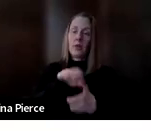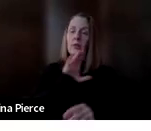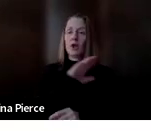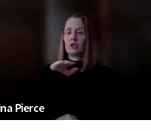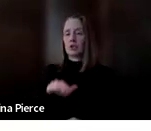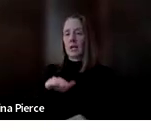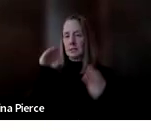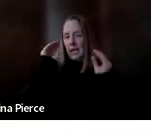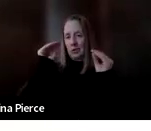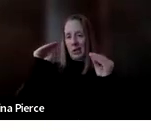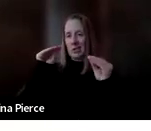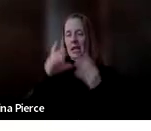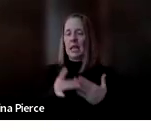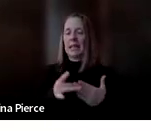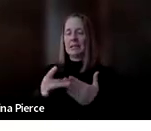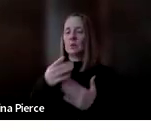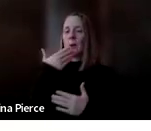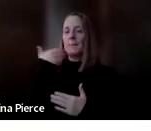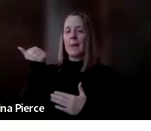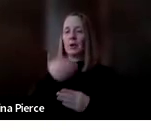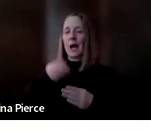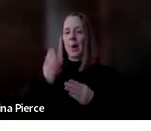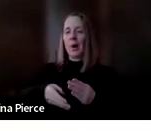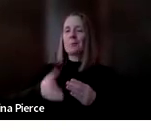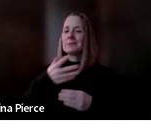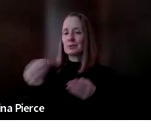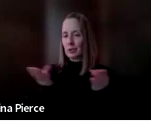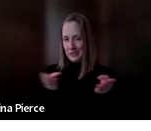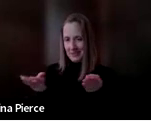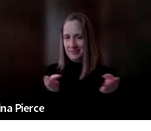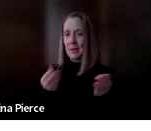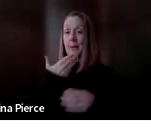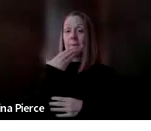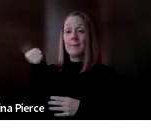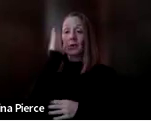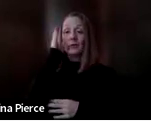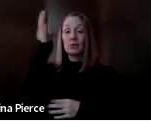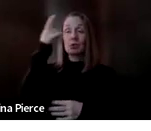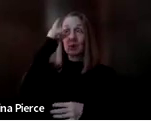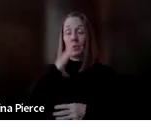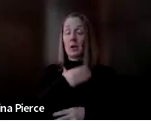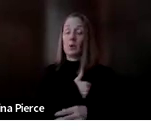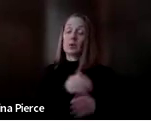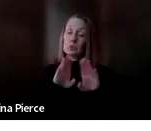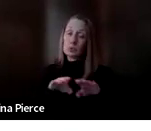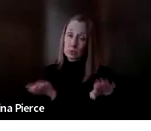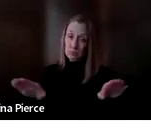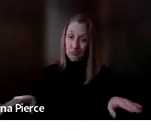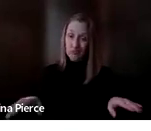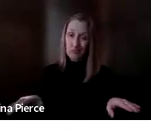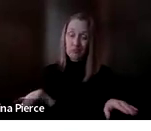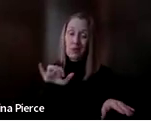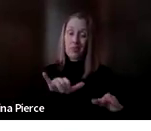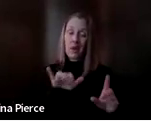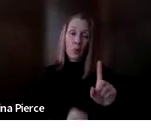It leads to better outcomes and services for kids. It leads to better futures for our kids that that is what we want to